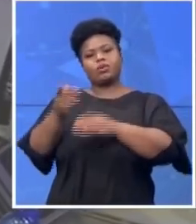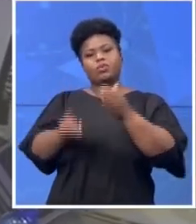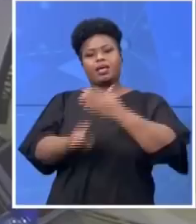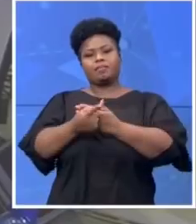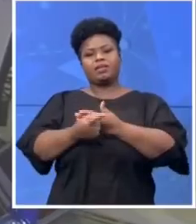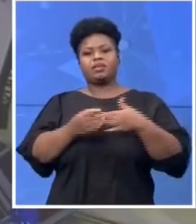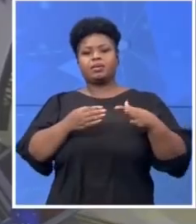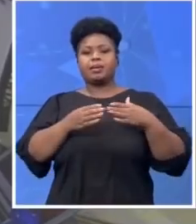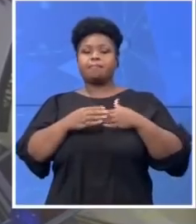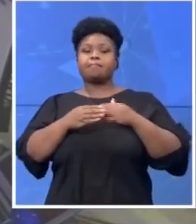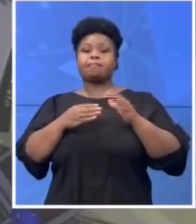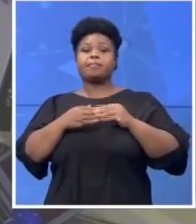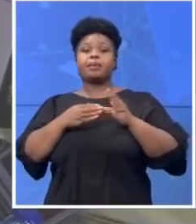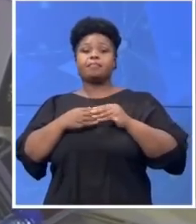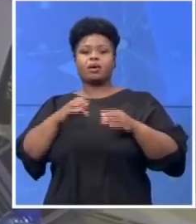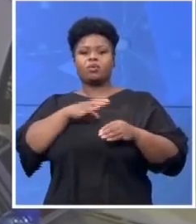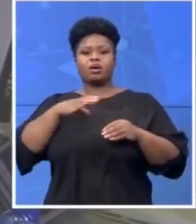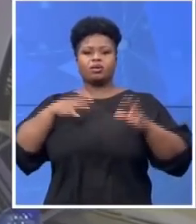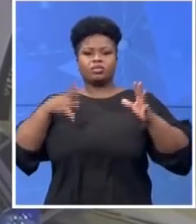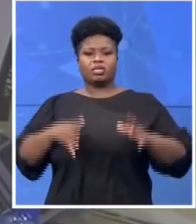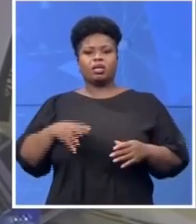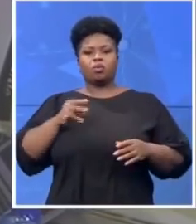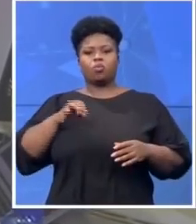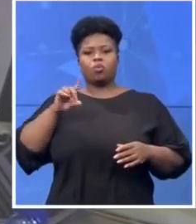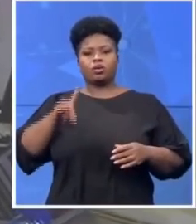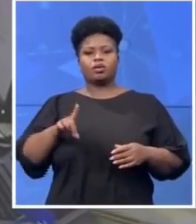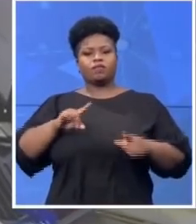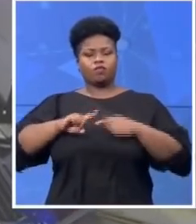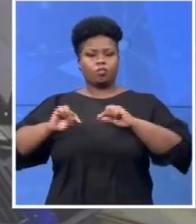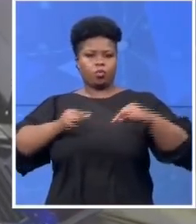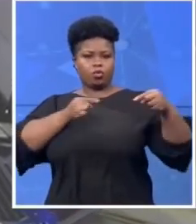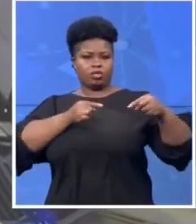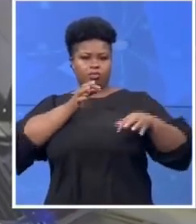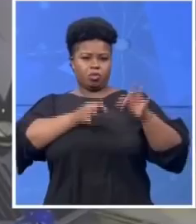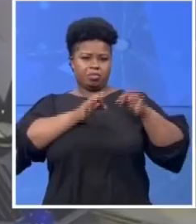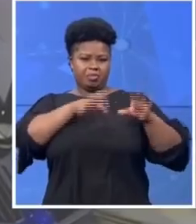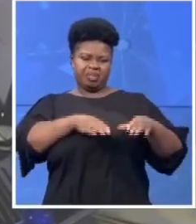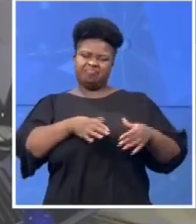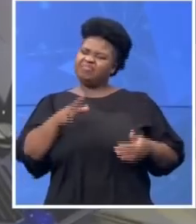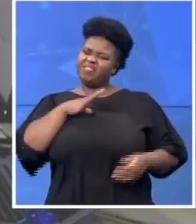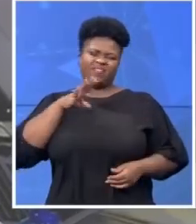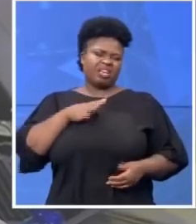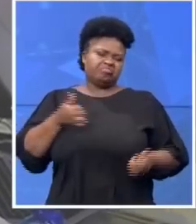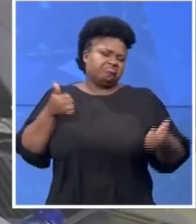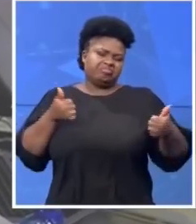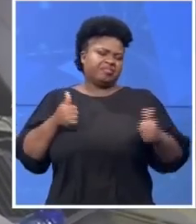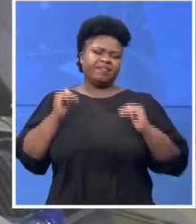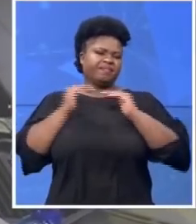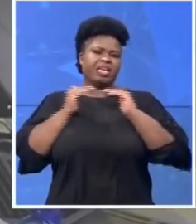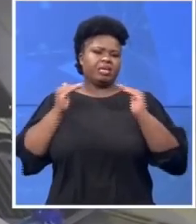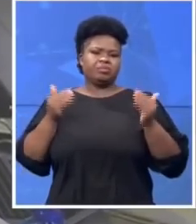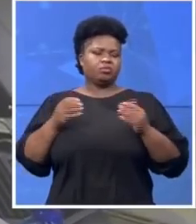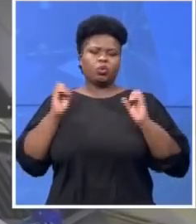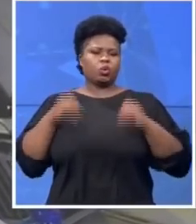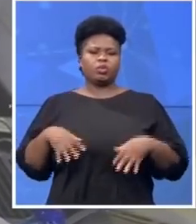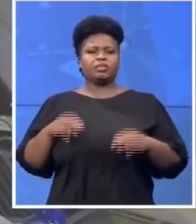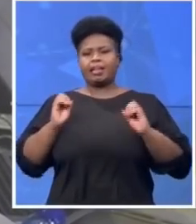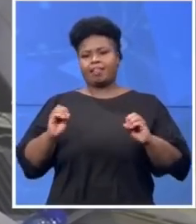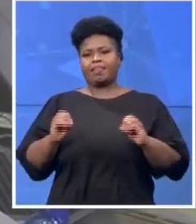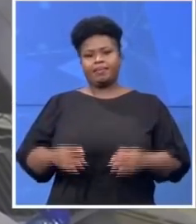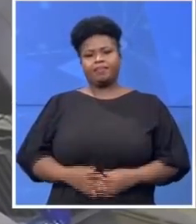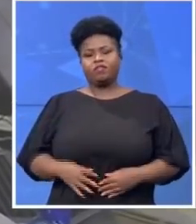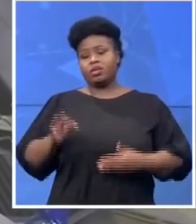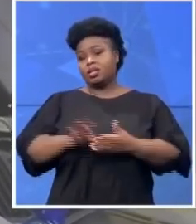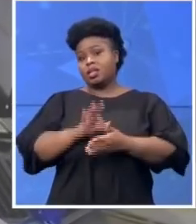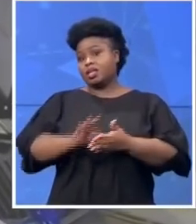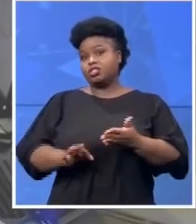from an opposition party, which is fine. It's fair enough. Nothing is lost in an election. Some people treat it like